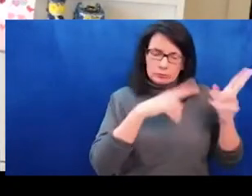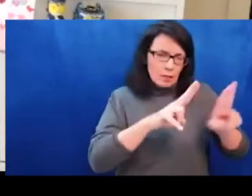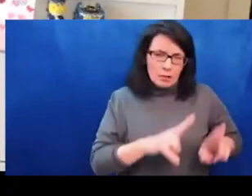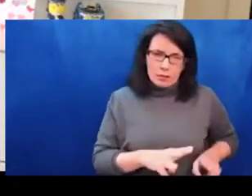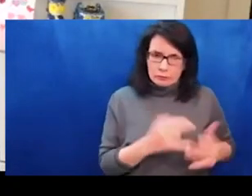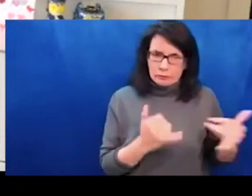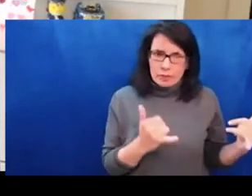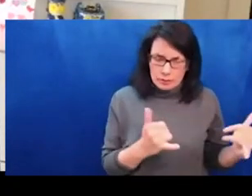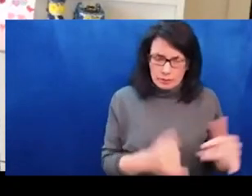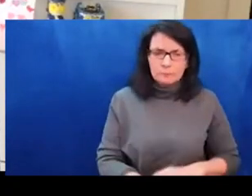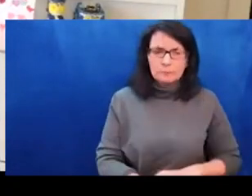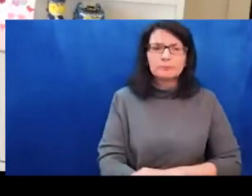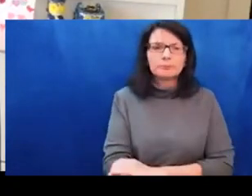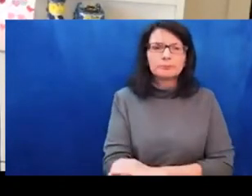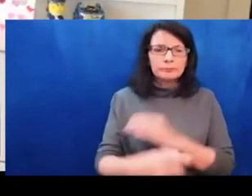etc.